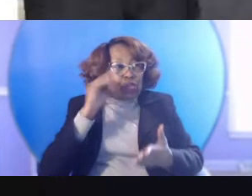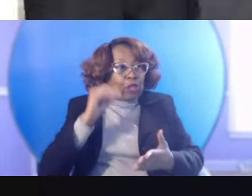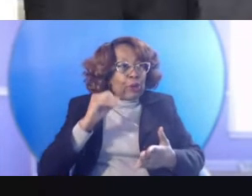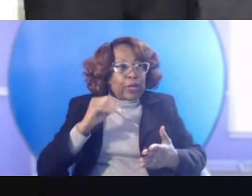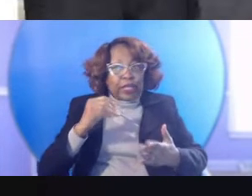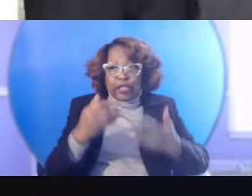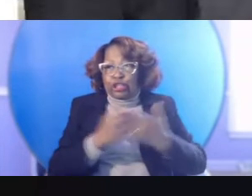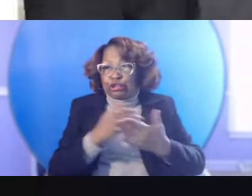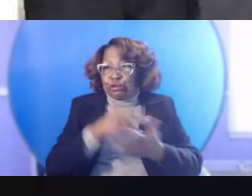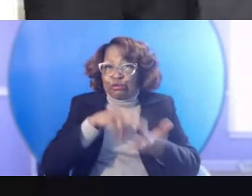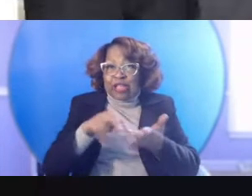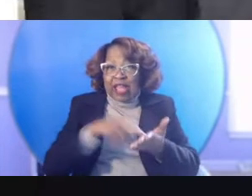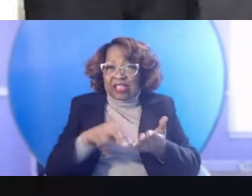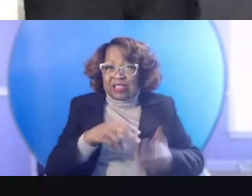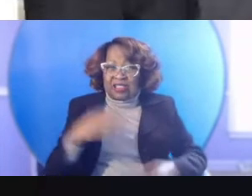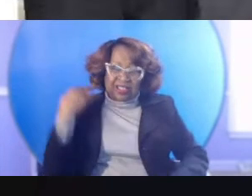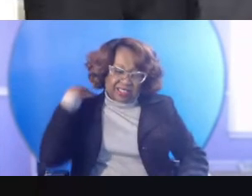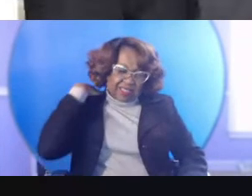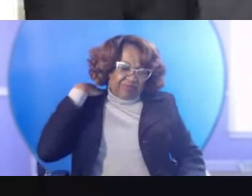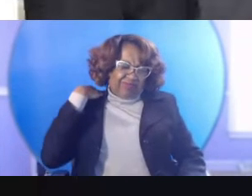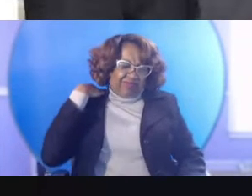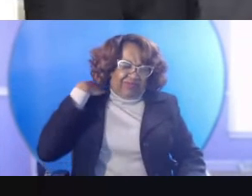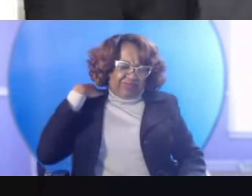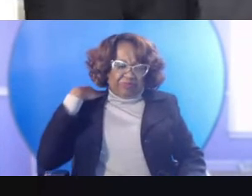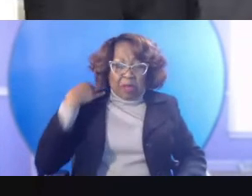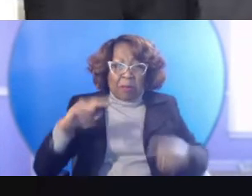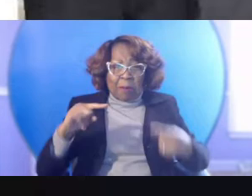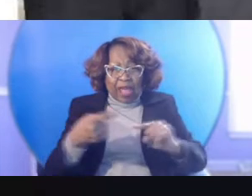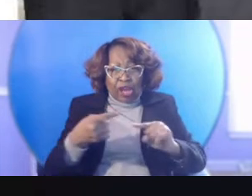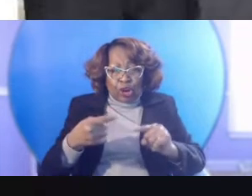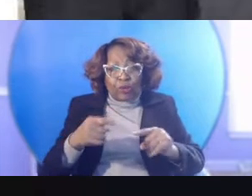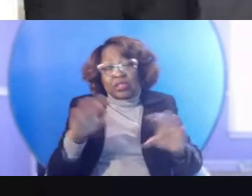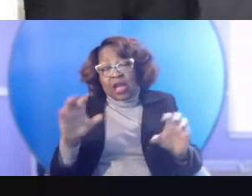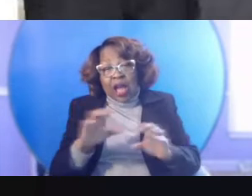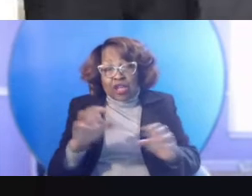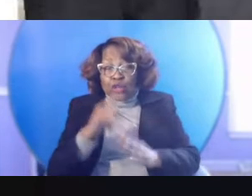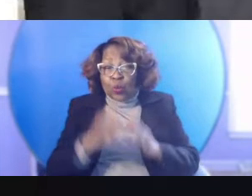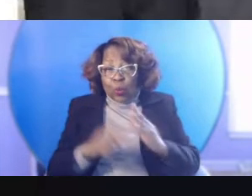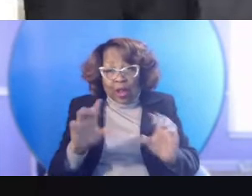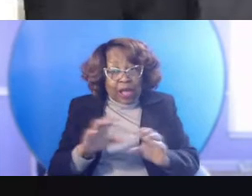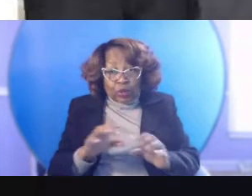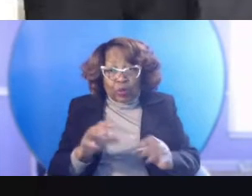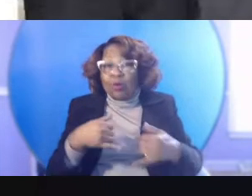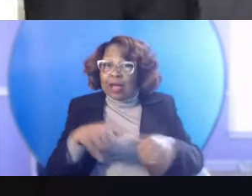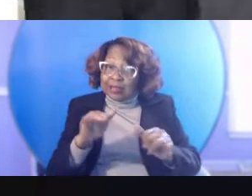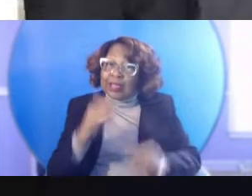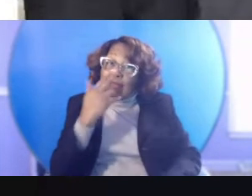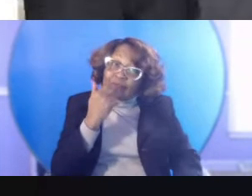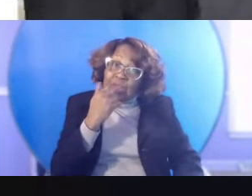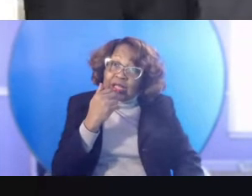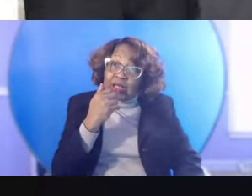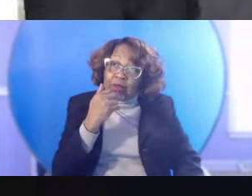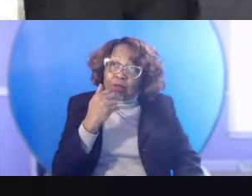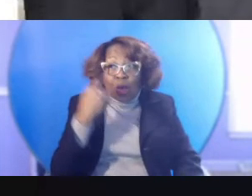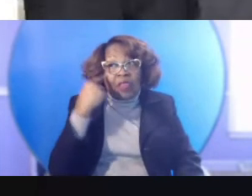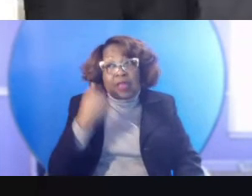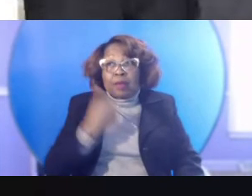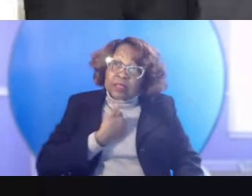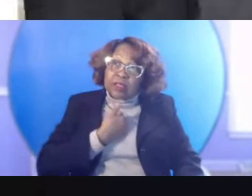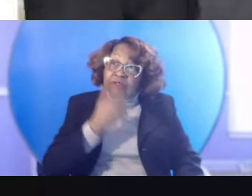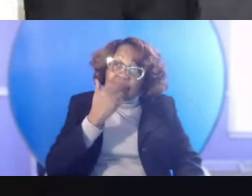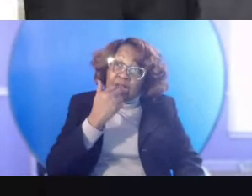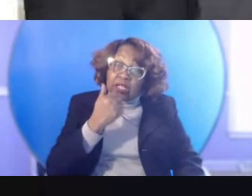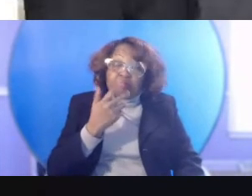of these new dances and my back hurts. So I do what I do and that's stay funny, um, to me anyway, and share